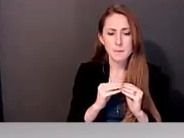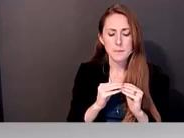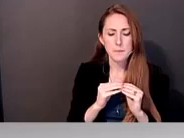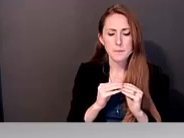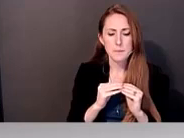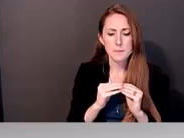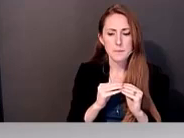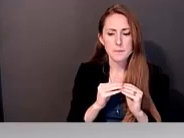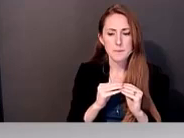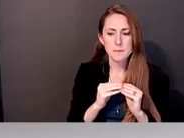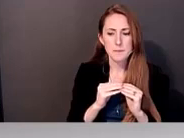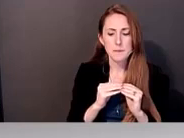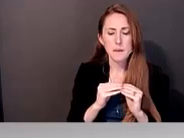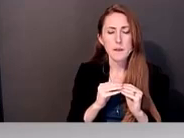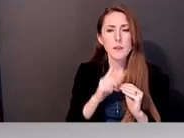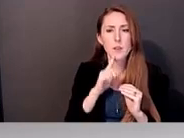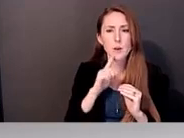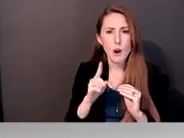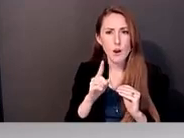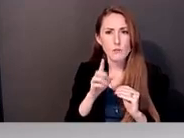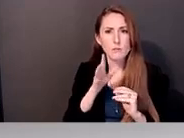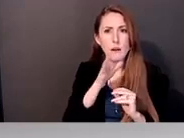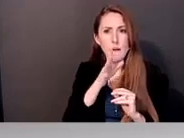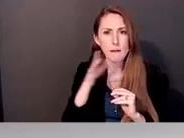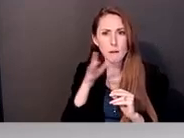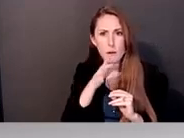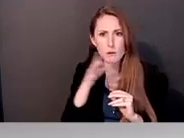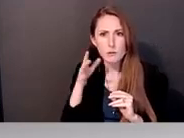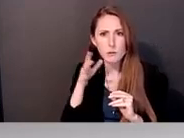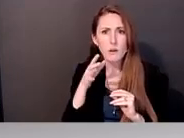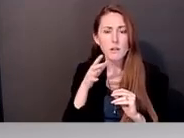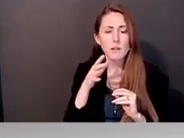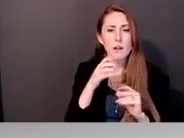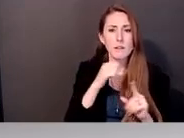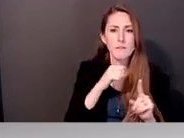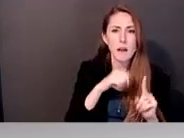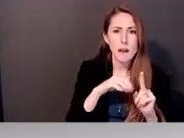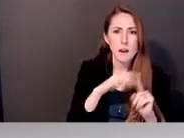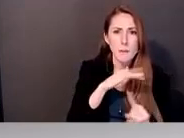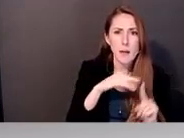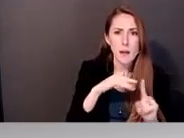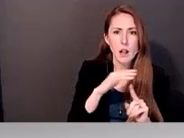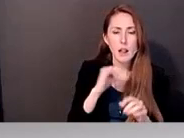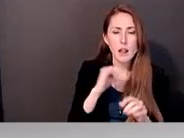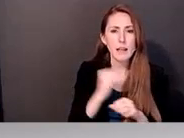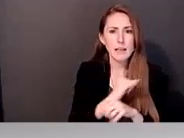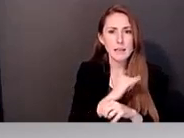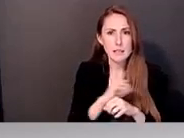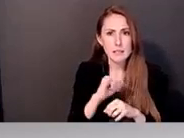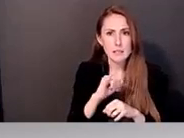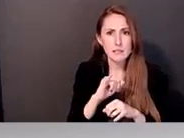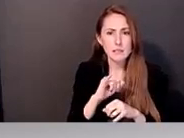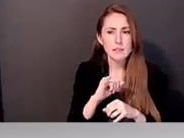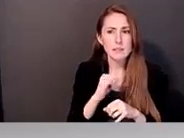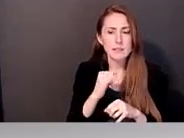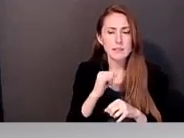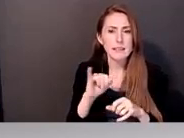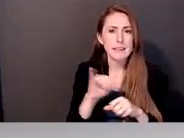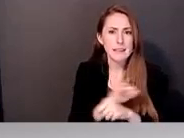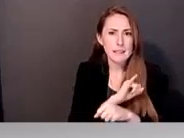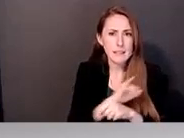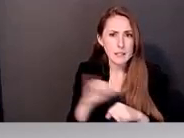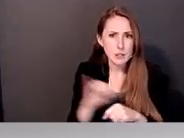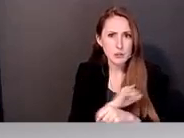industries that you're going to find in rural communities because of the geographic space and location that you might not find in an,